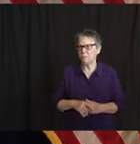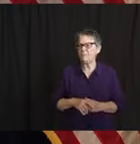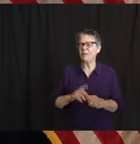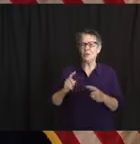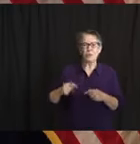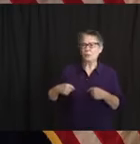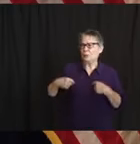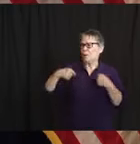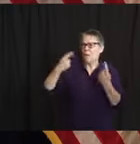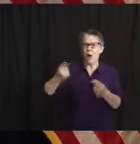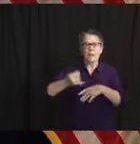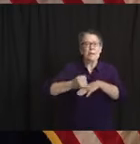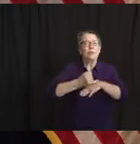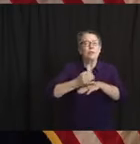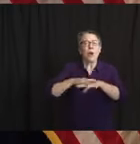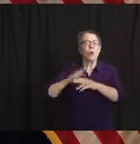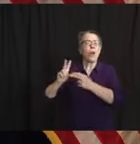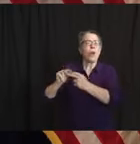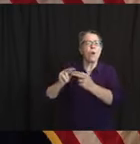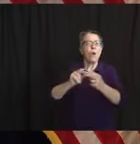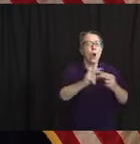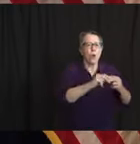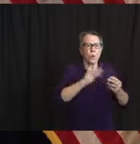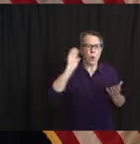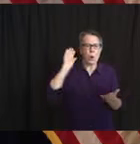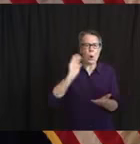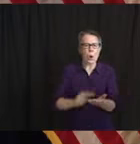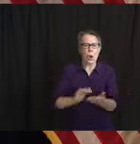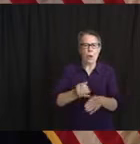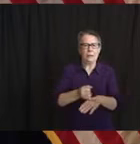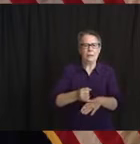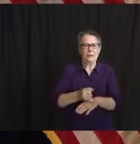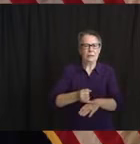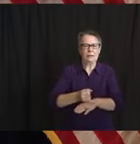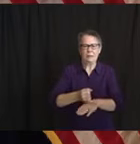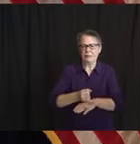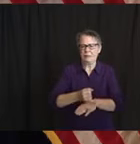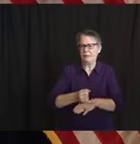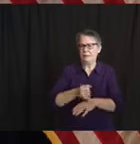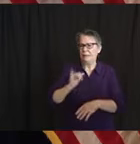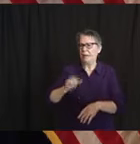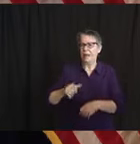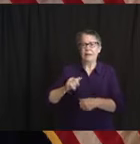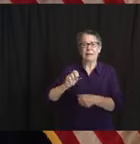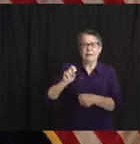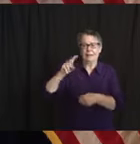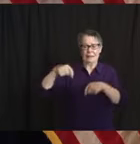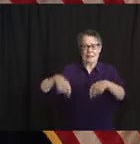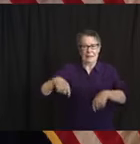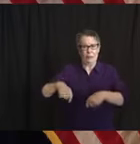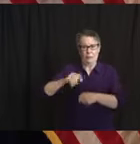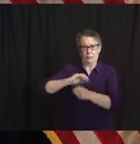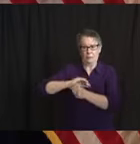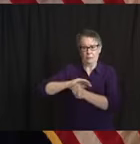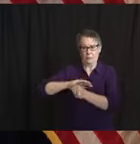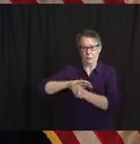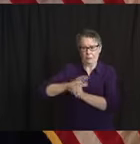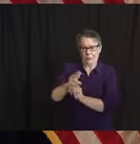of time here predating coronavirus. So I don't have a specific answer for you. But if we can refinance